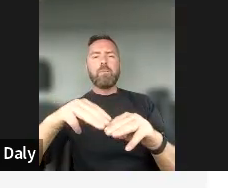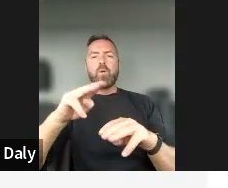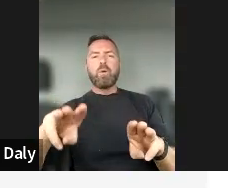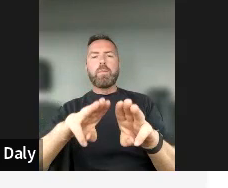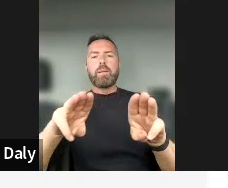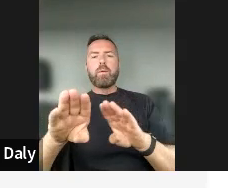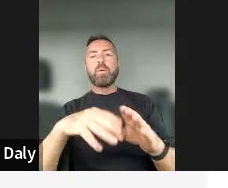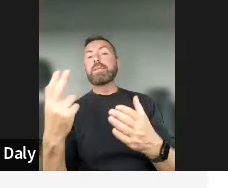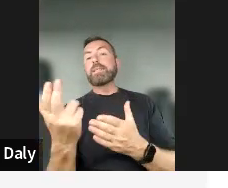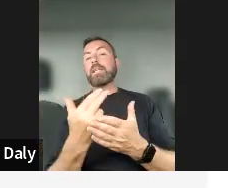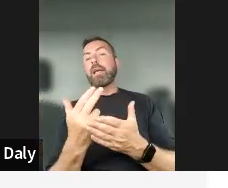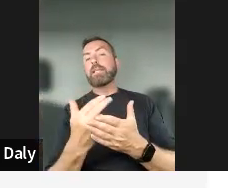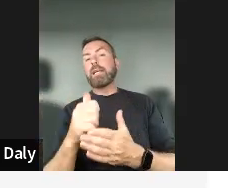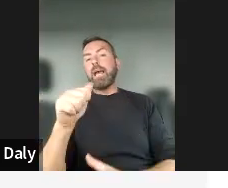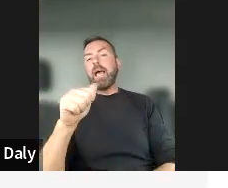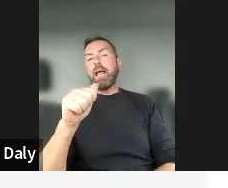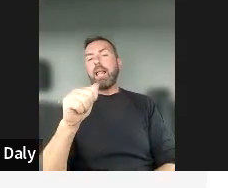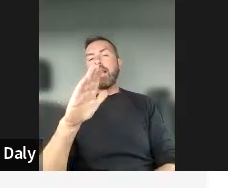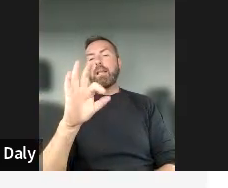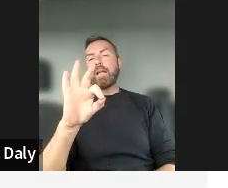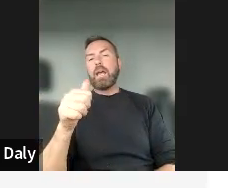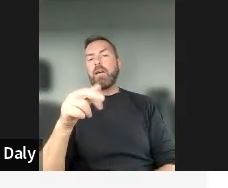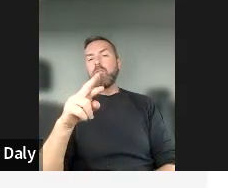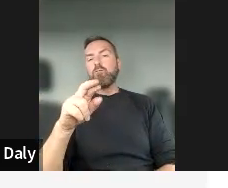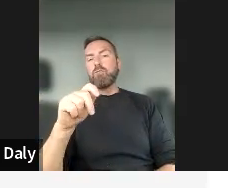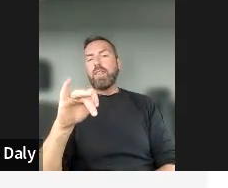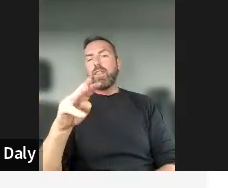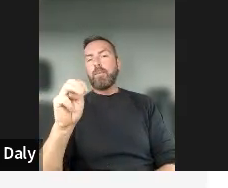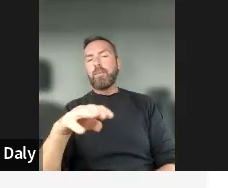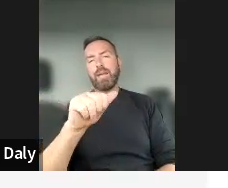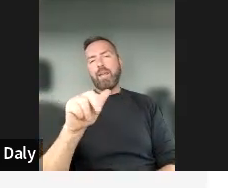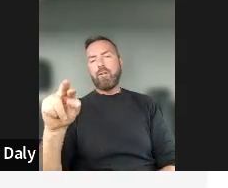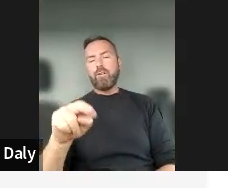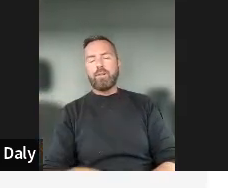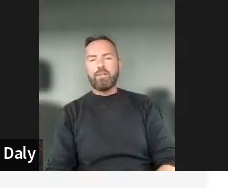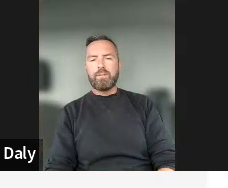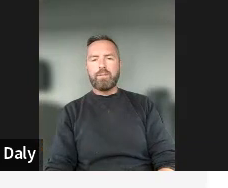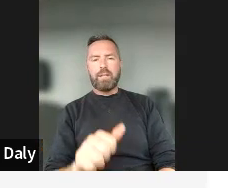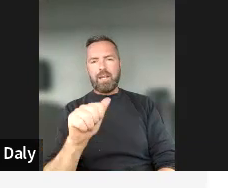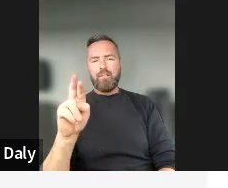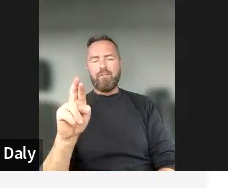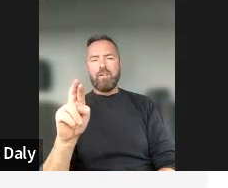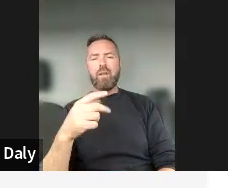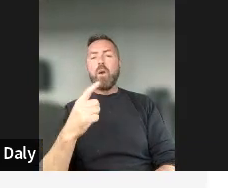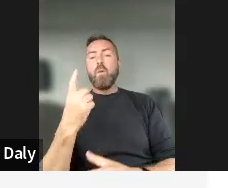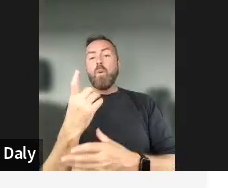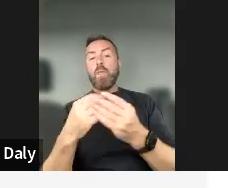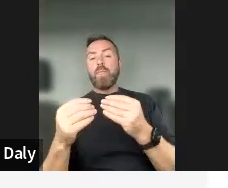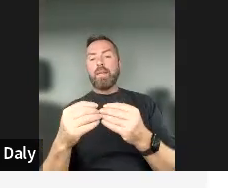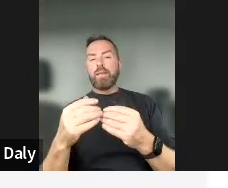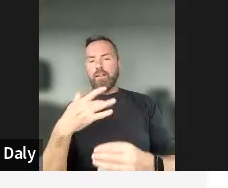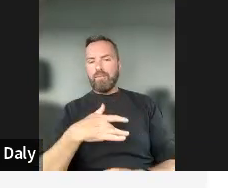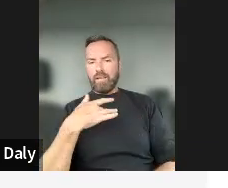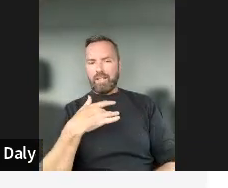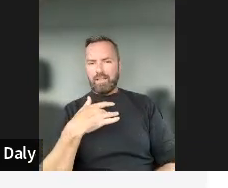Um, yeah. Yeah. One thing that we really struggled, I think in our conversations with civil